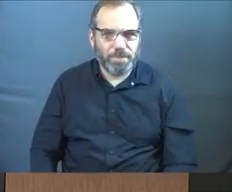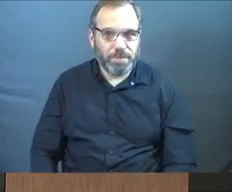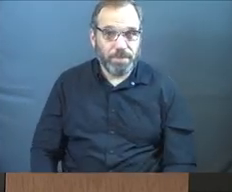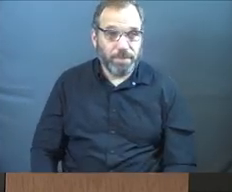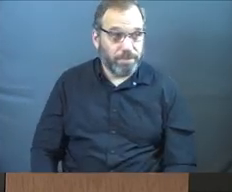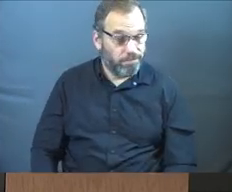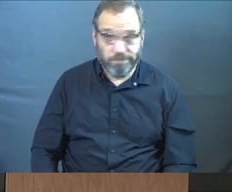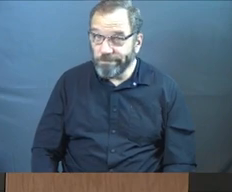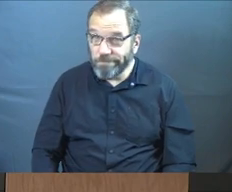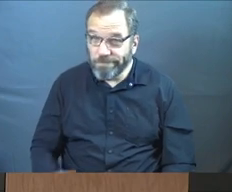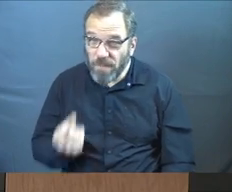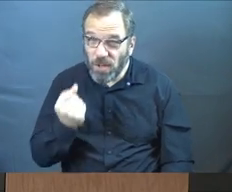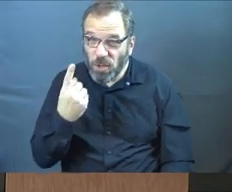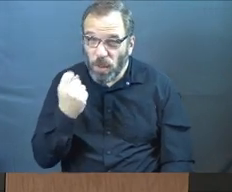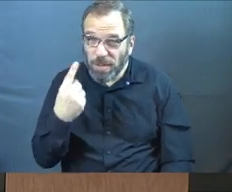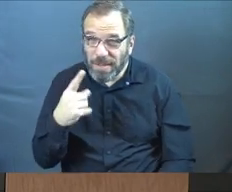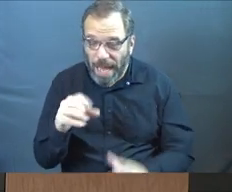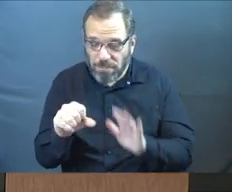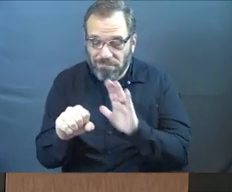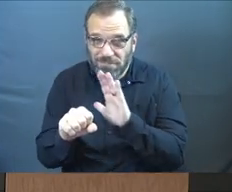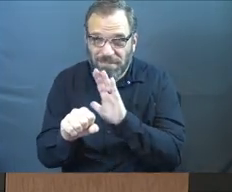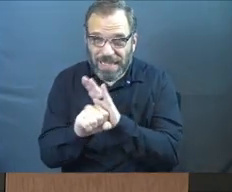Anybody catching the symbolism here?